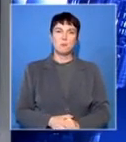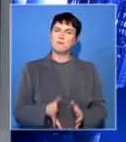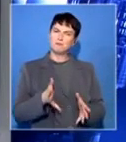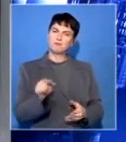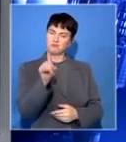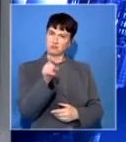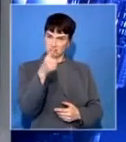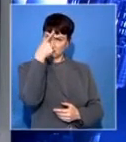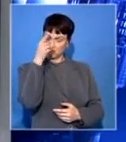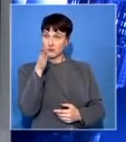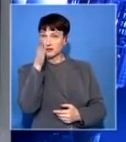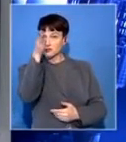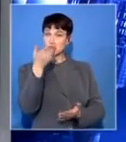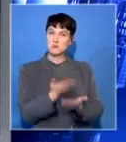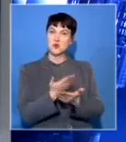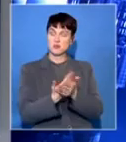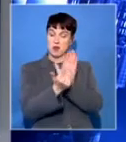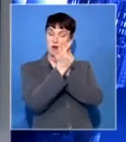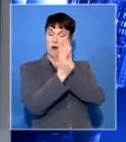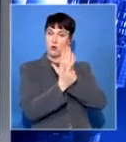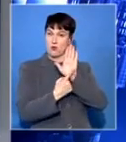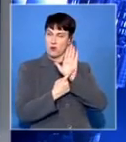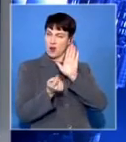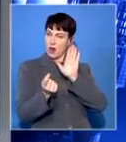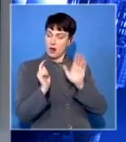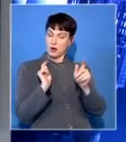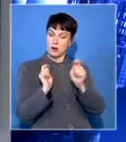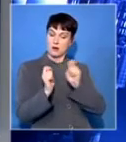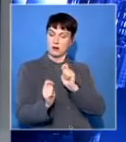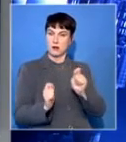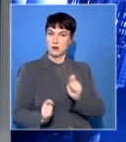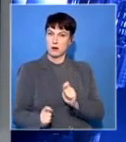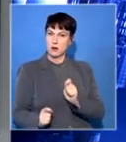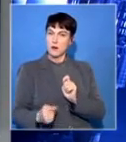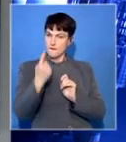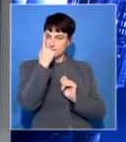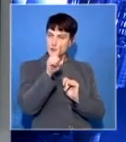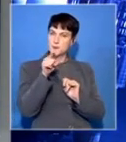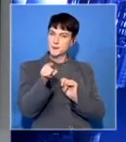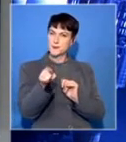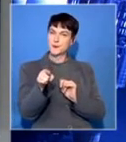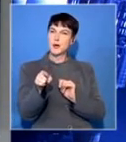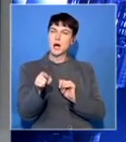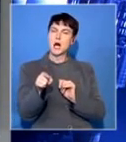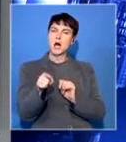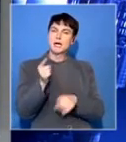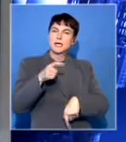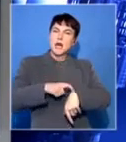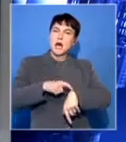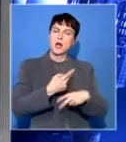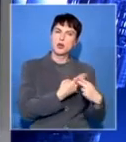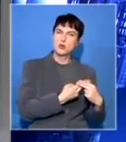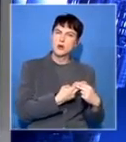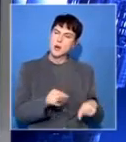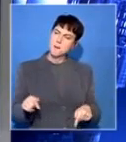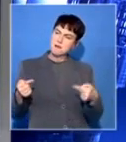of any changes to legislation in terms of the way that these labor disputes are dealt